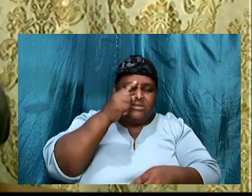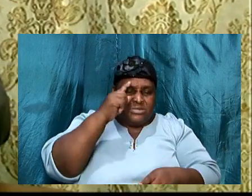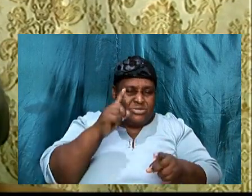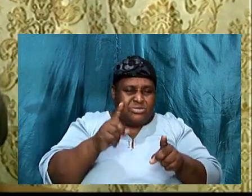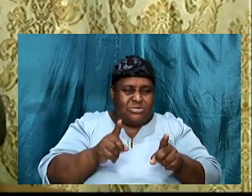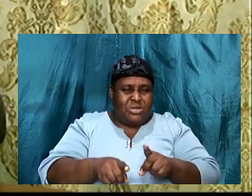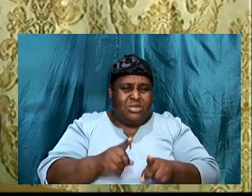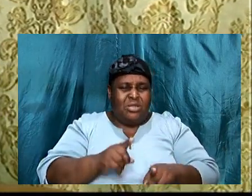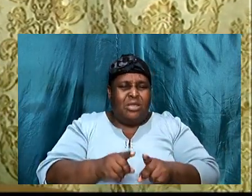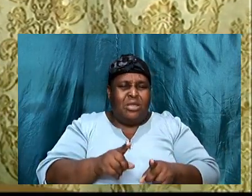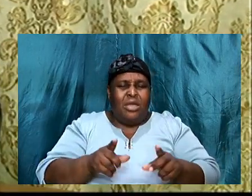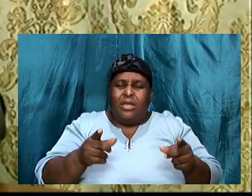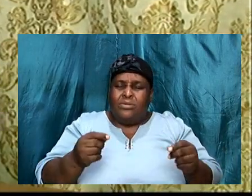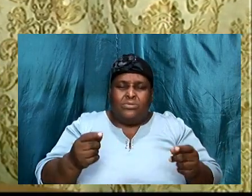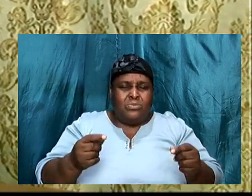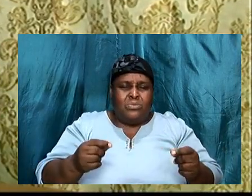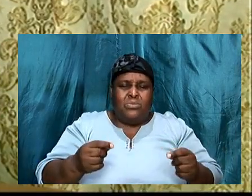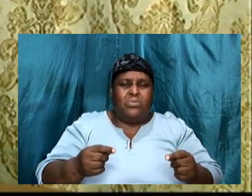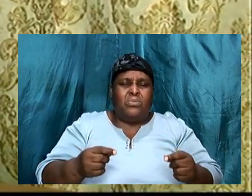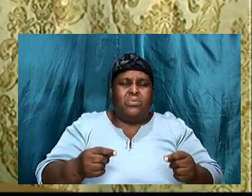doing, as we please,